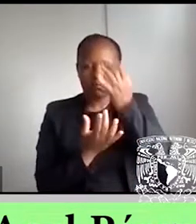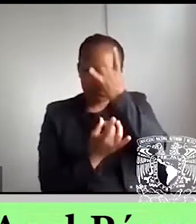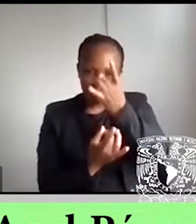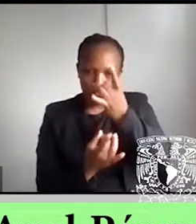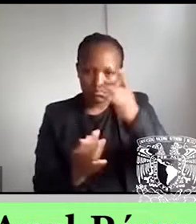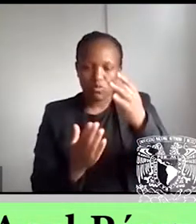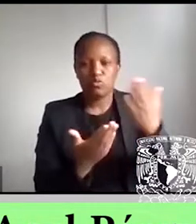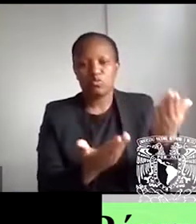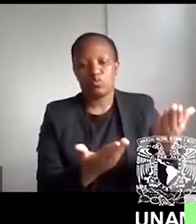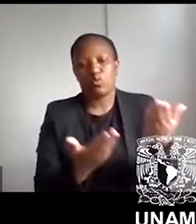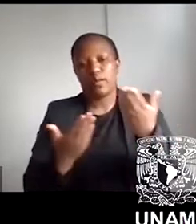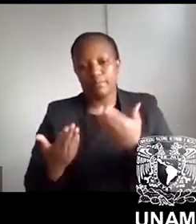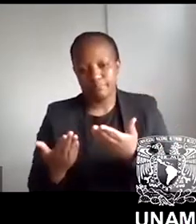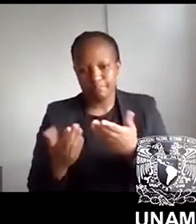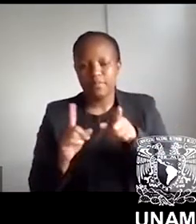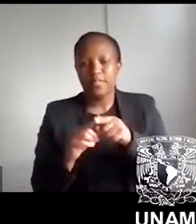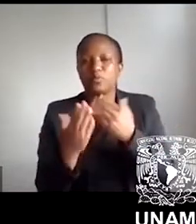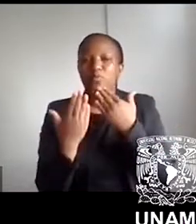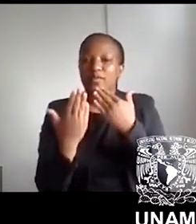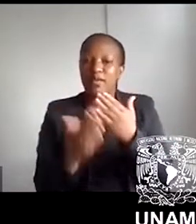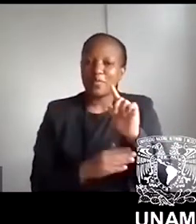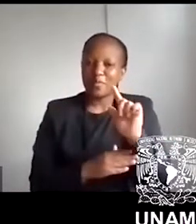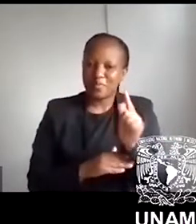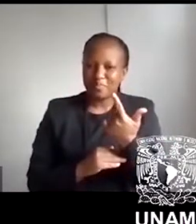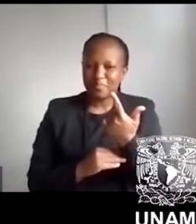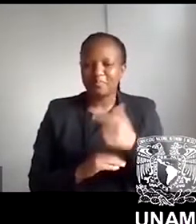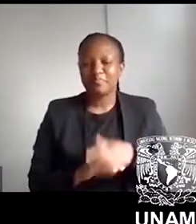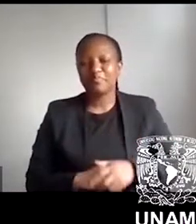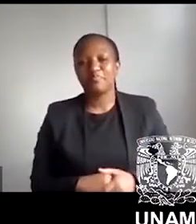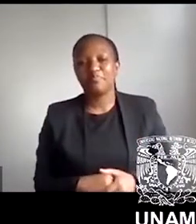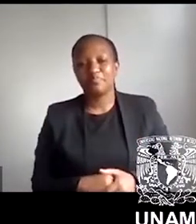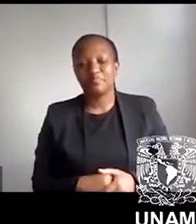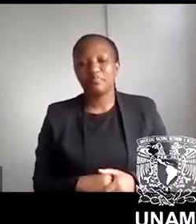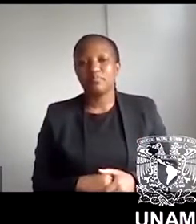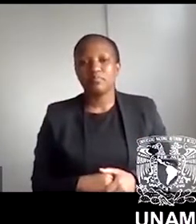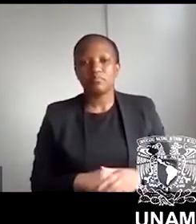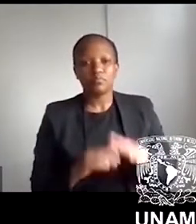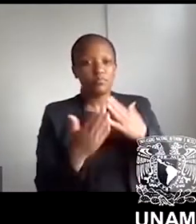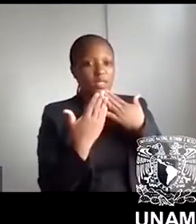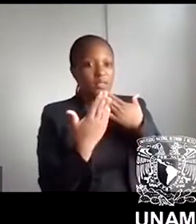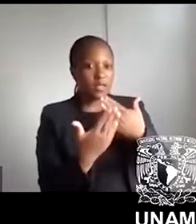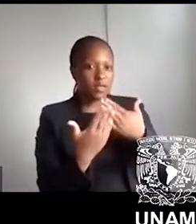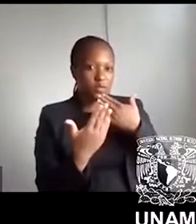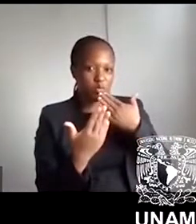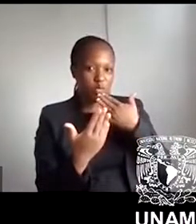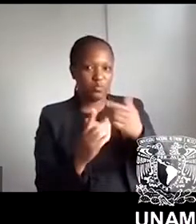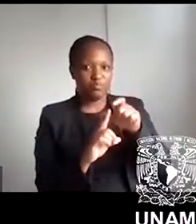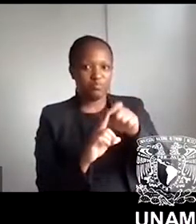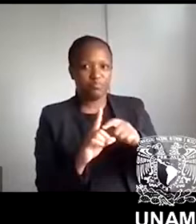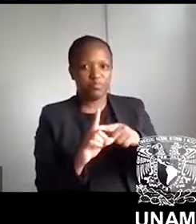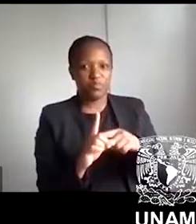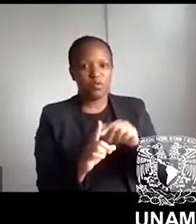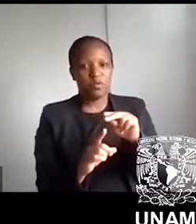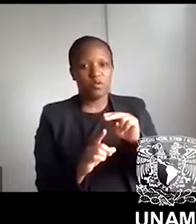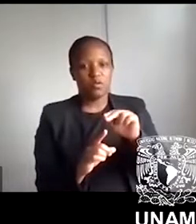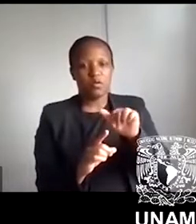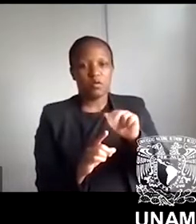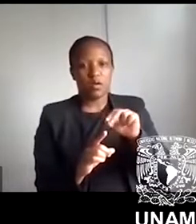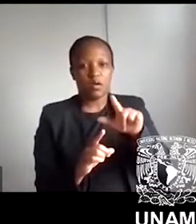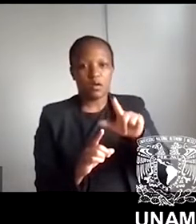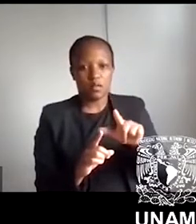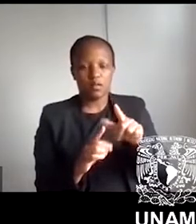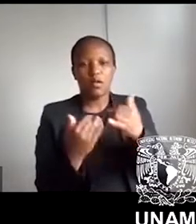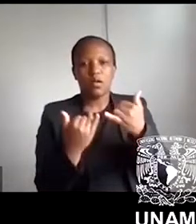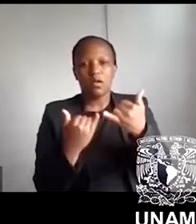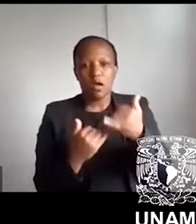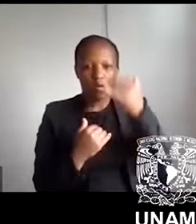and to thank everybody here. Thank you very much, Anel. And then I would like to give the floor to Professor Dan Ofwan.